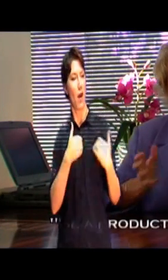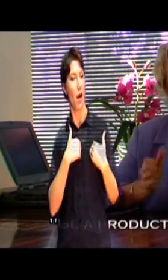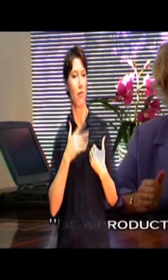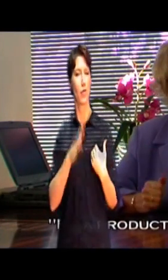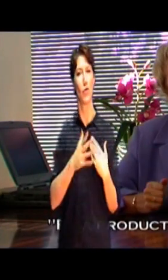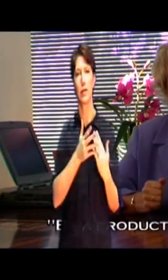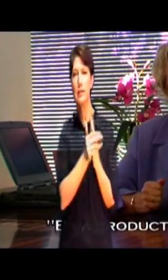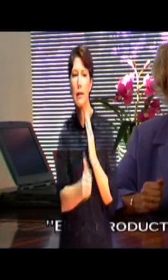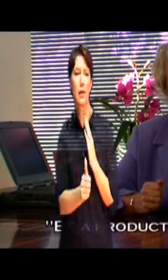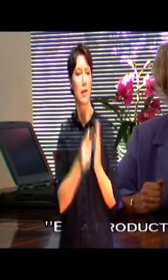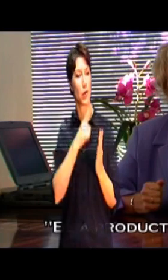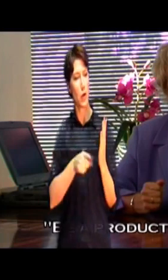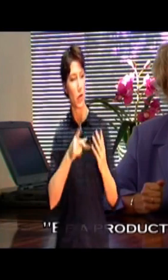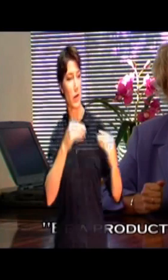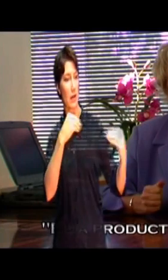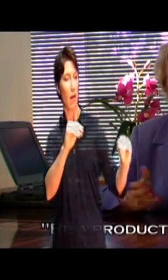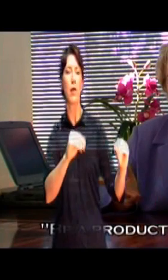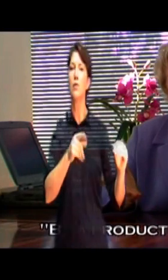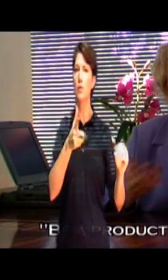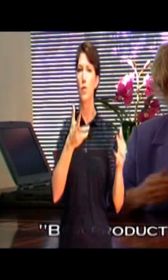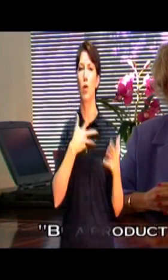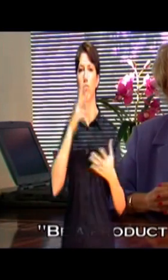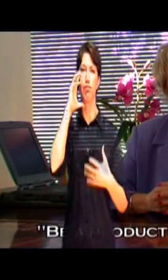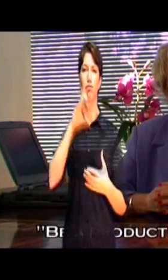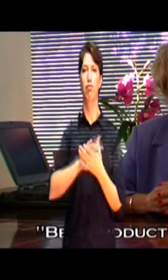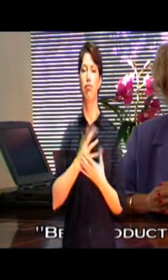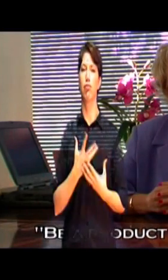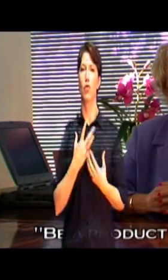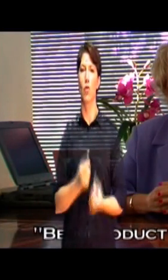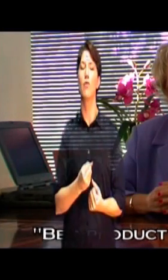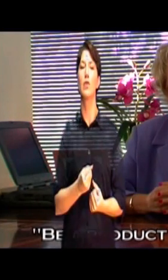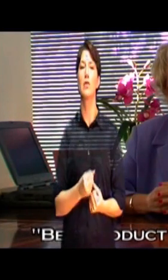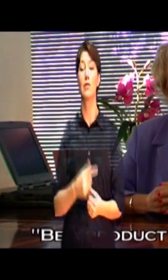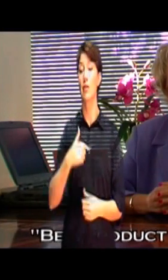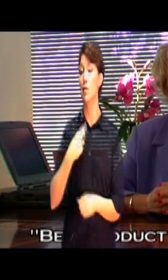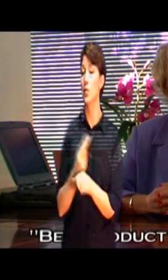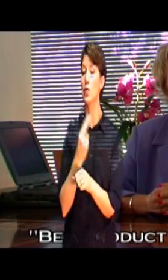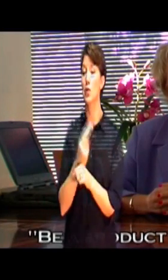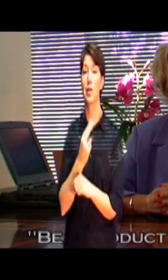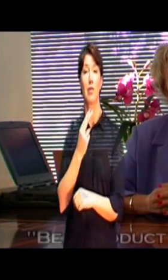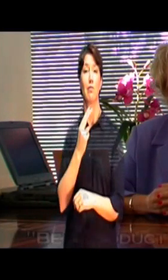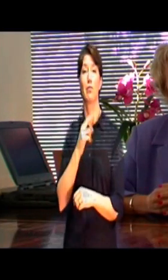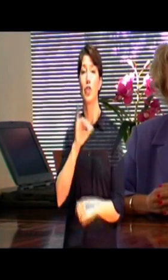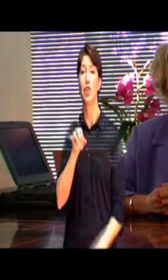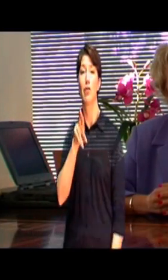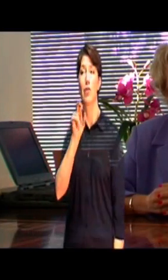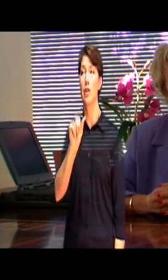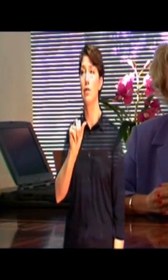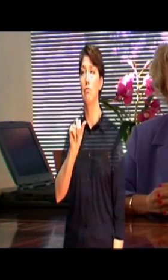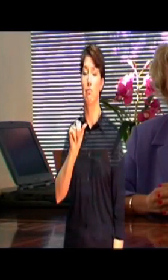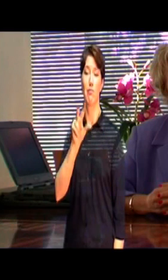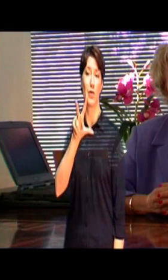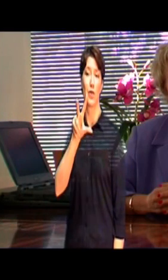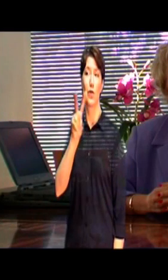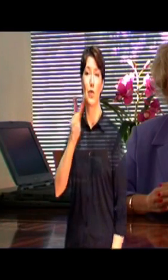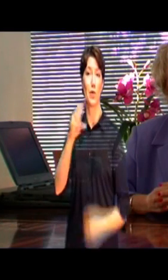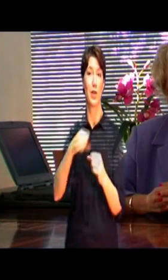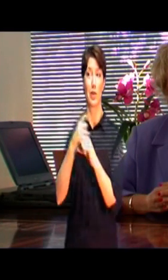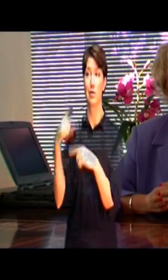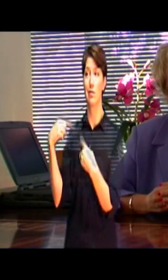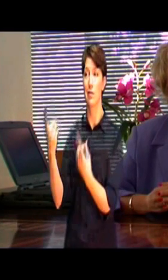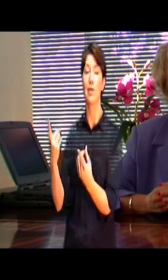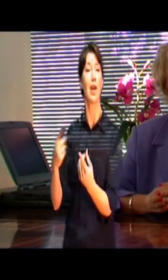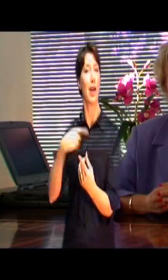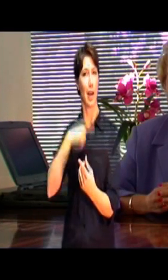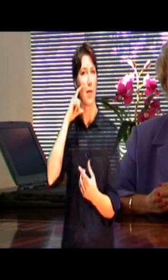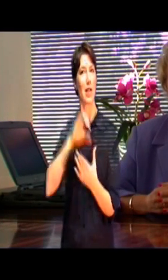It's being a product of your product. I know I've been using Jafra for over 32 years now and I know I'm a product of my product. And I was in my